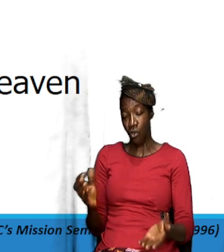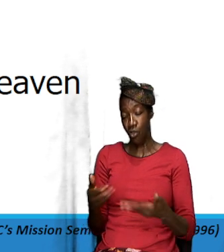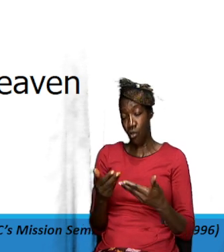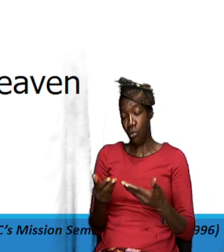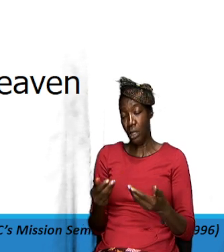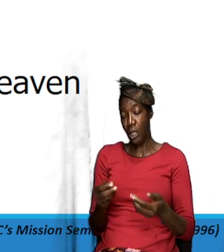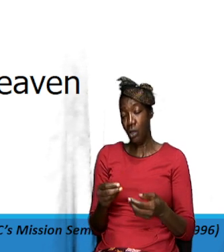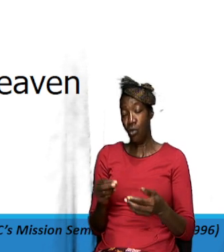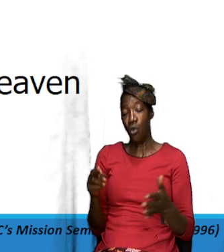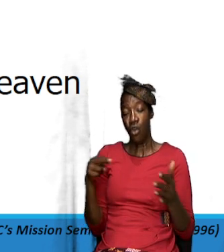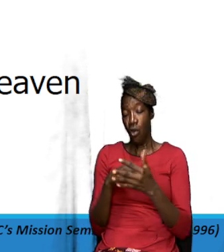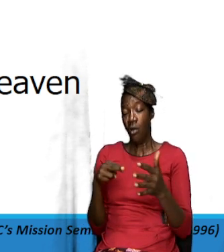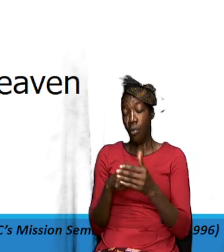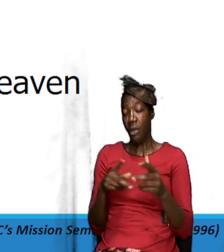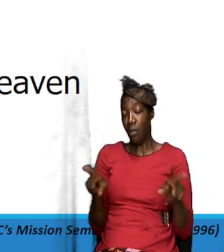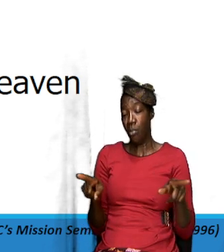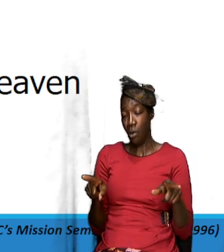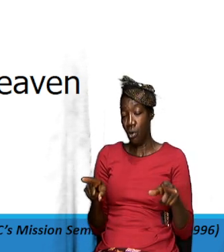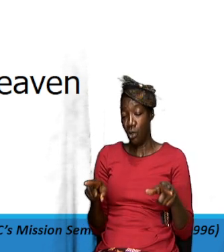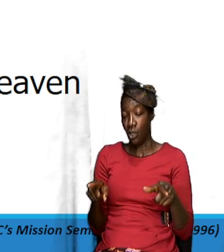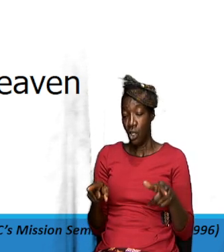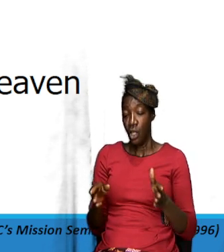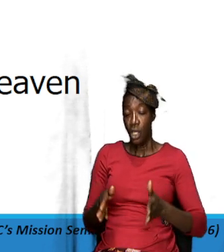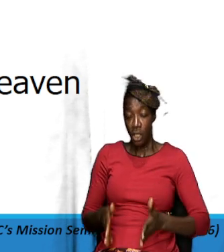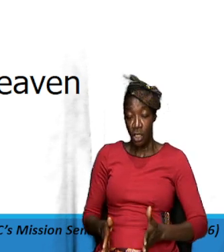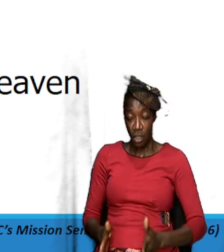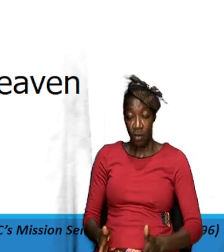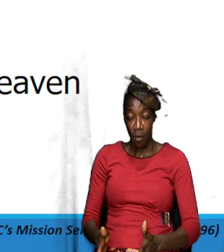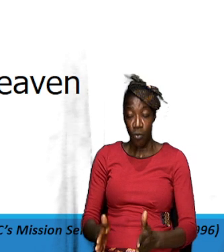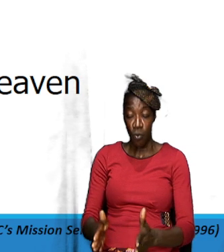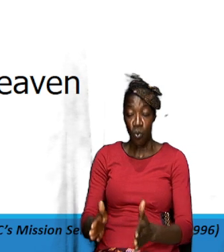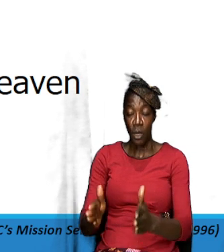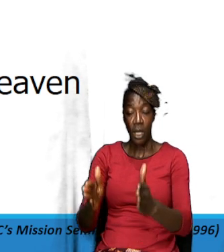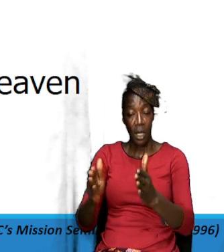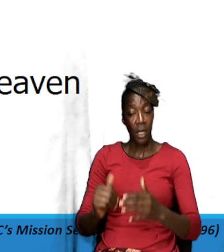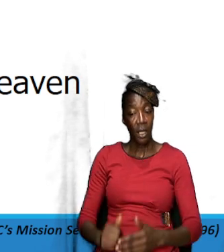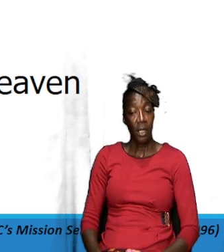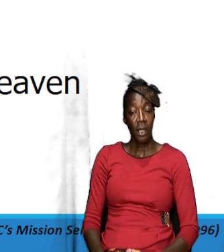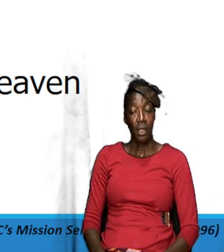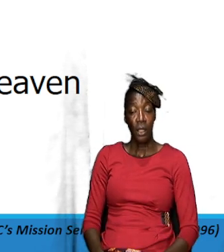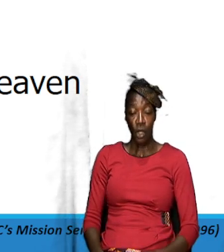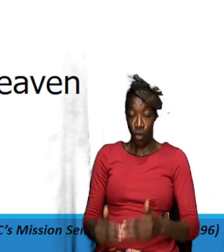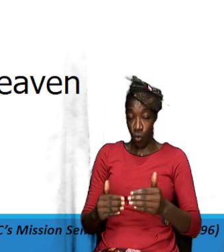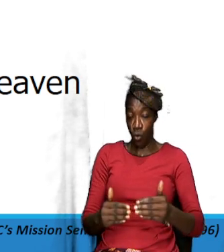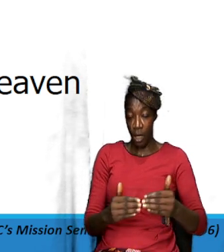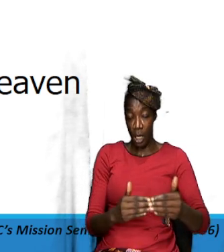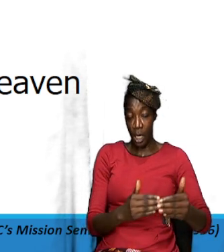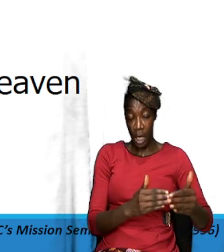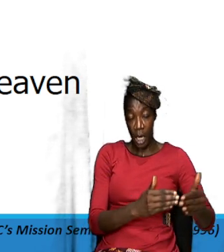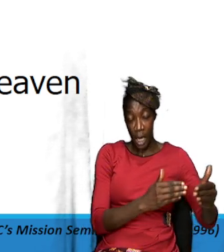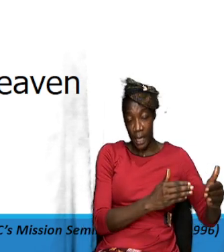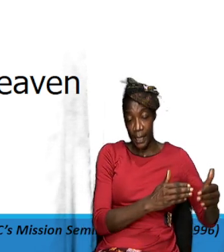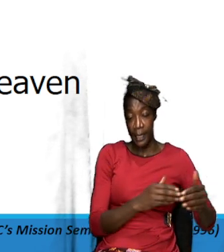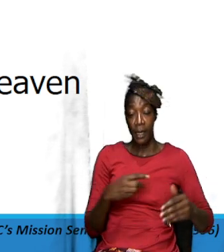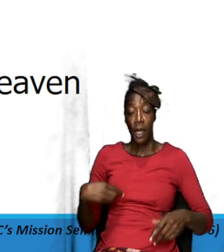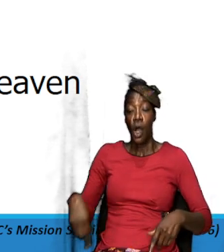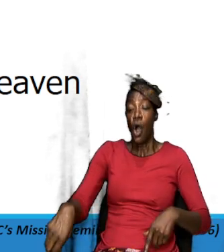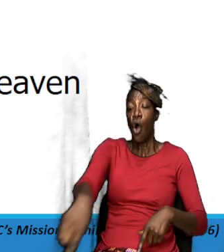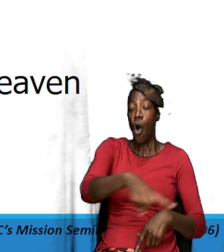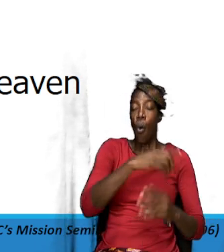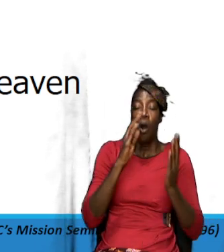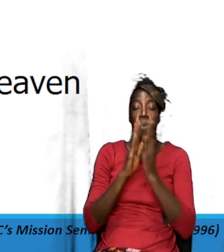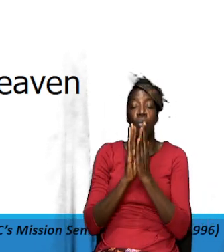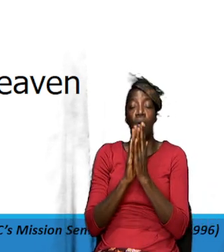method it is a model or a form you know to guide our prayer and we can